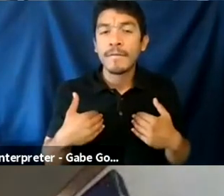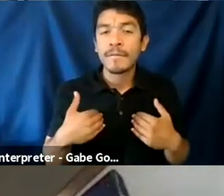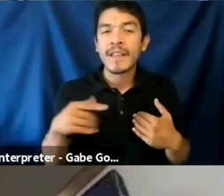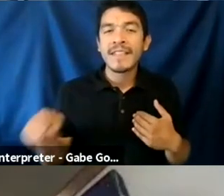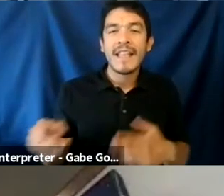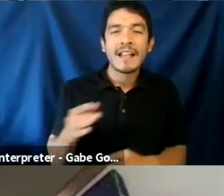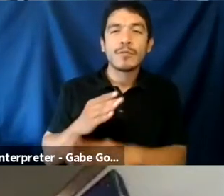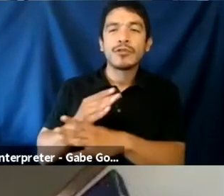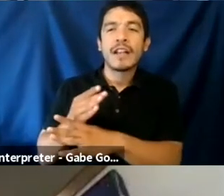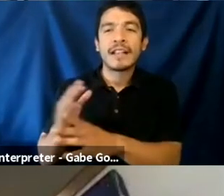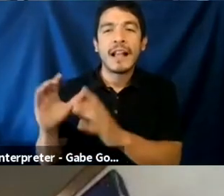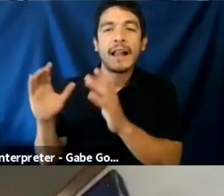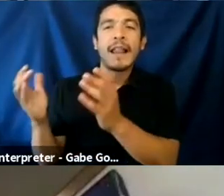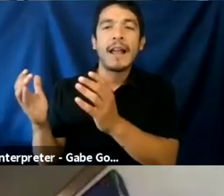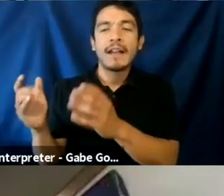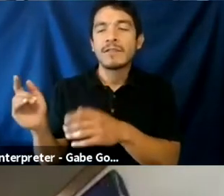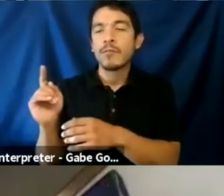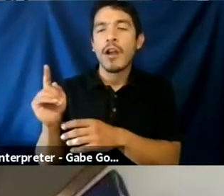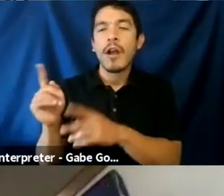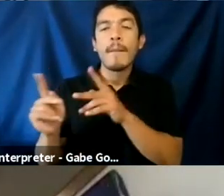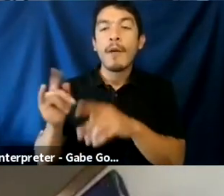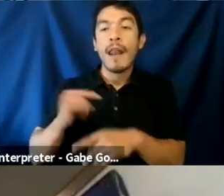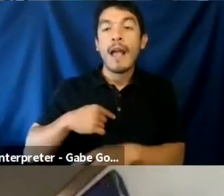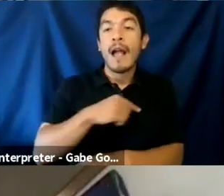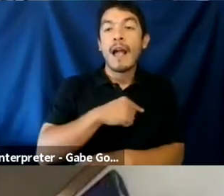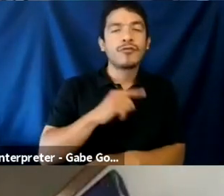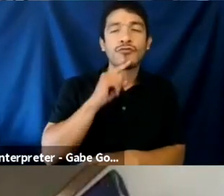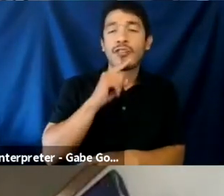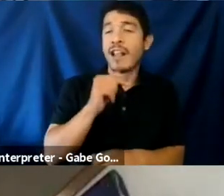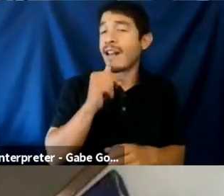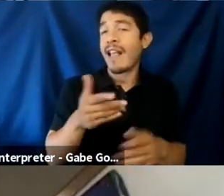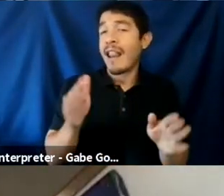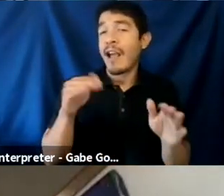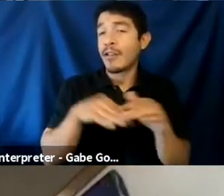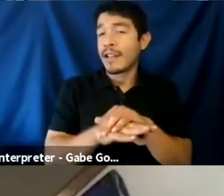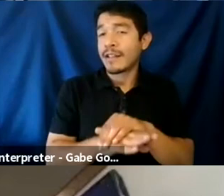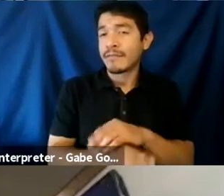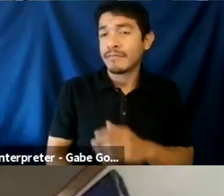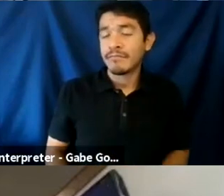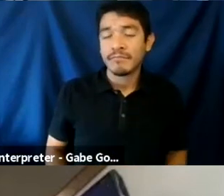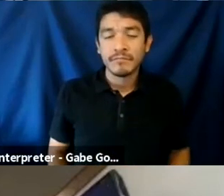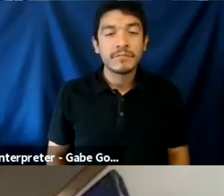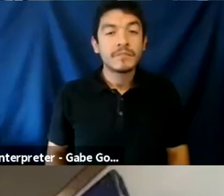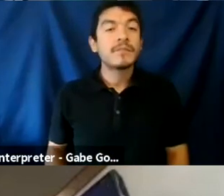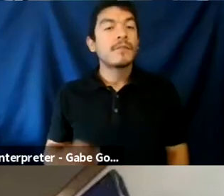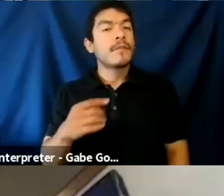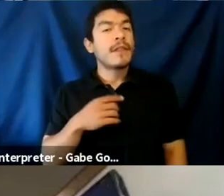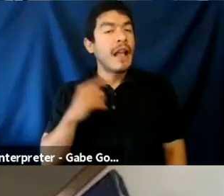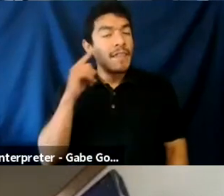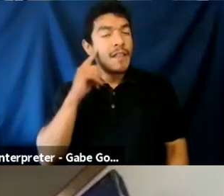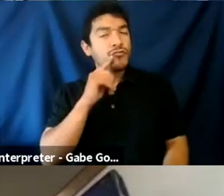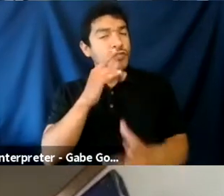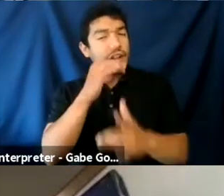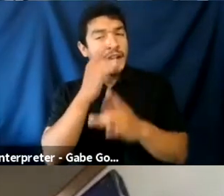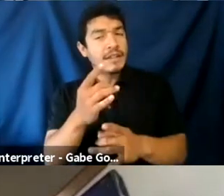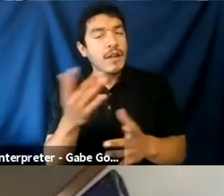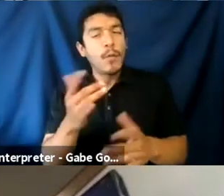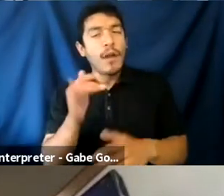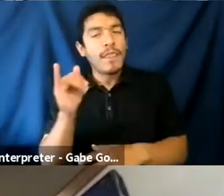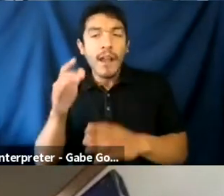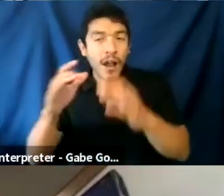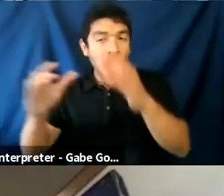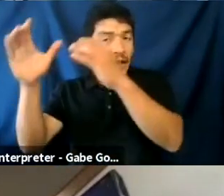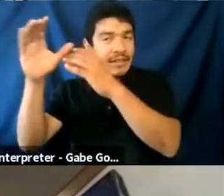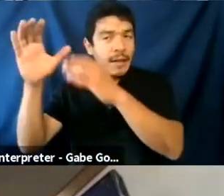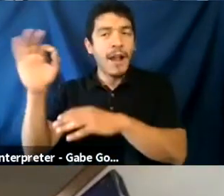this protected class, you know, where, you know, folks like us really are, are, are, are left out. So I think, you know, it's really interesting, you know, with that, that concept of,